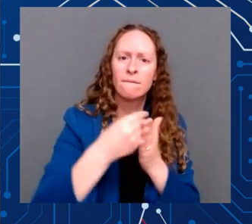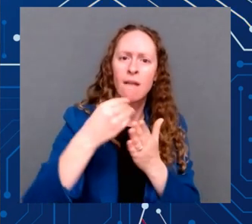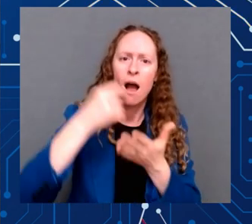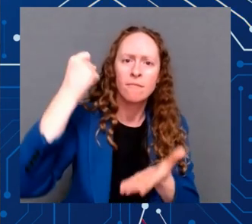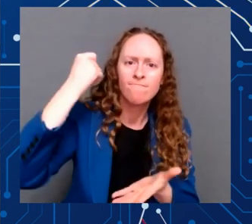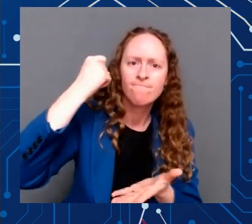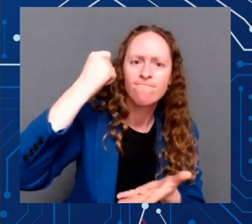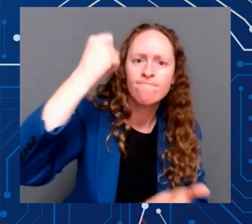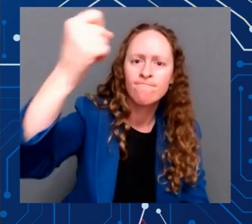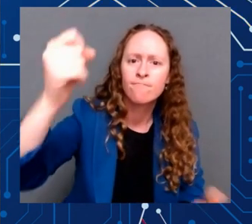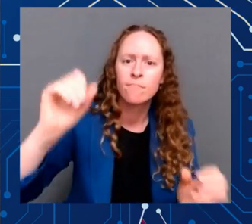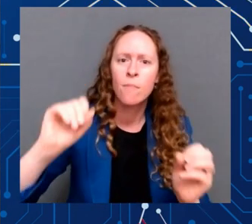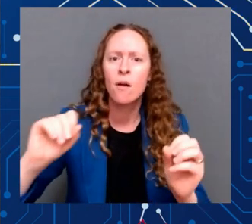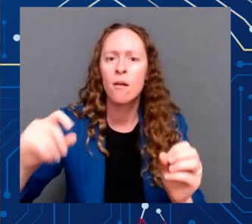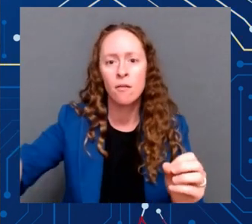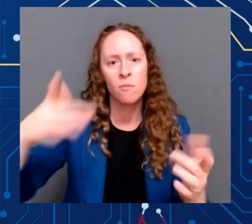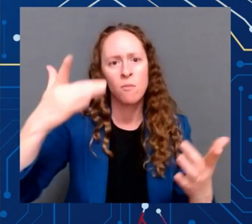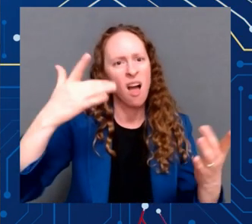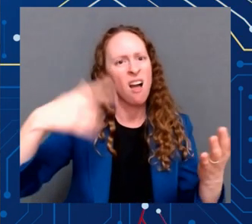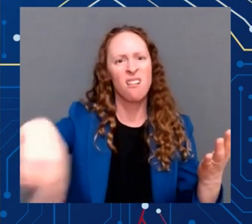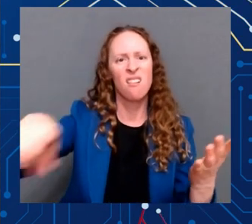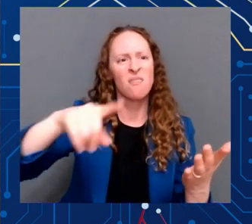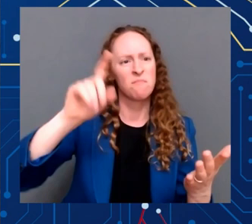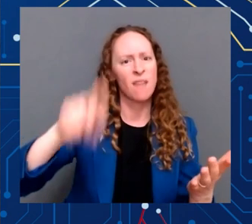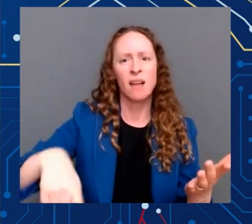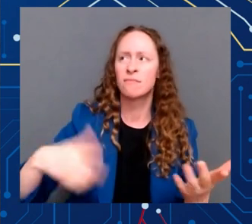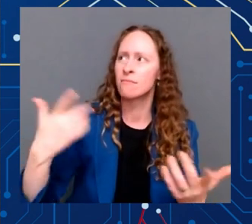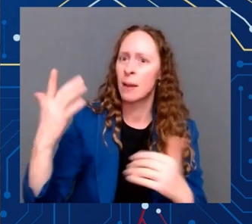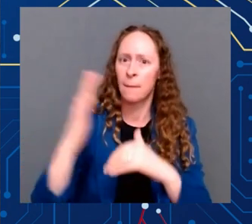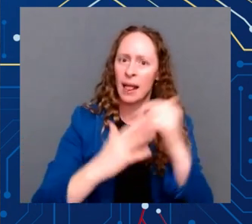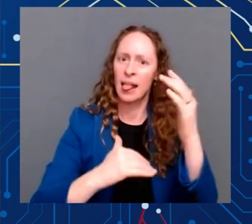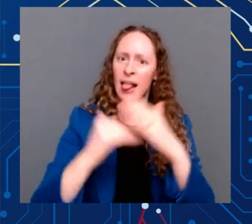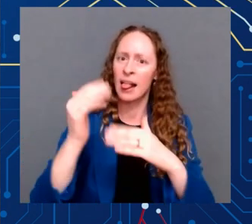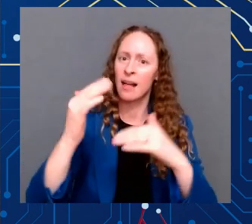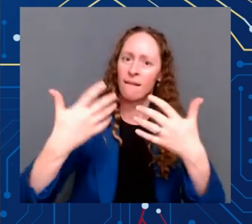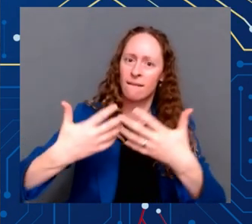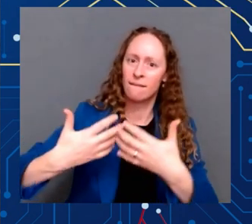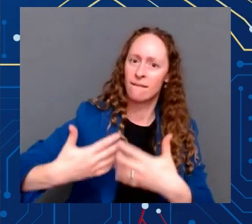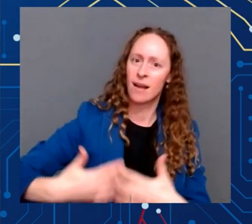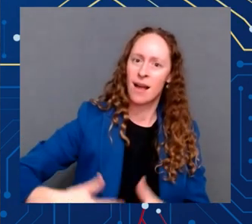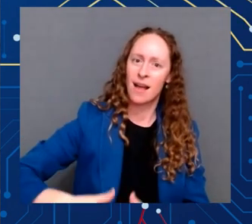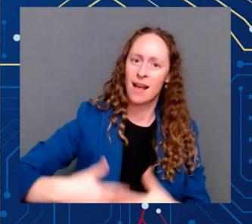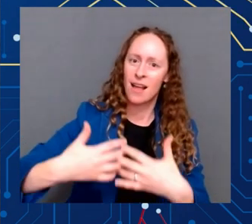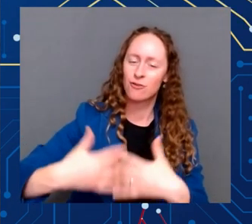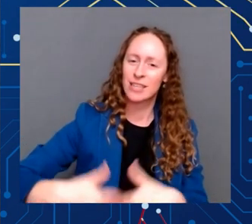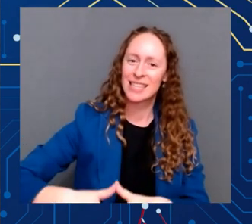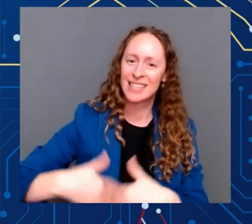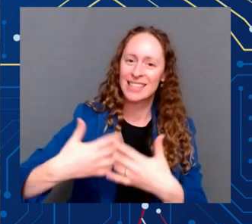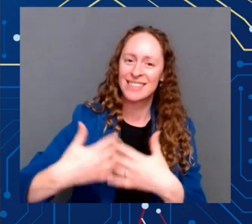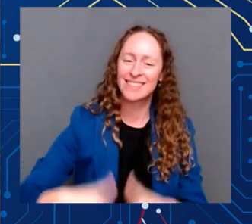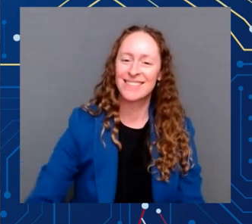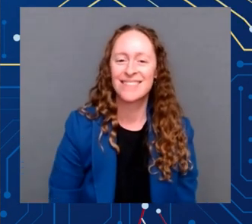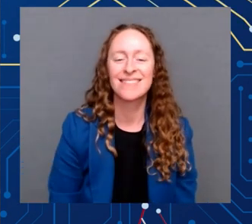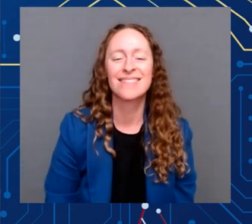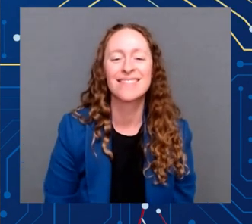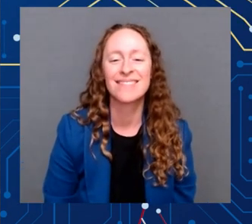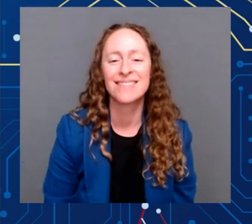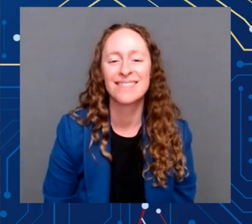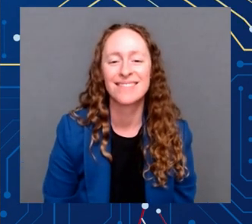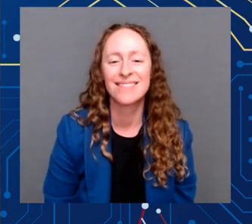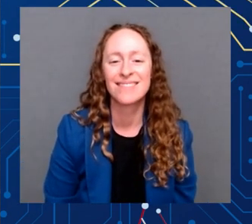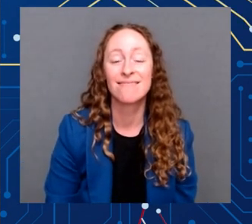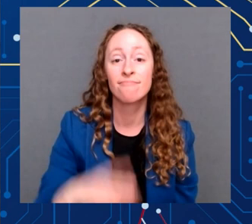semiconductor, as has been mentioned already. And this law brings it back home. It's in our economic interest